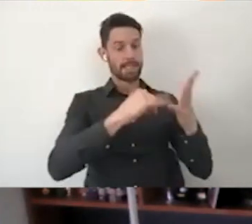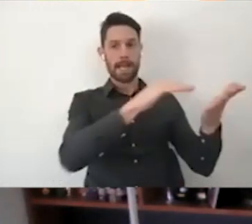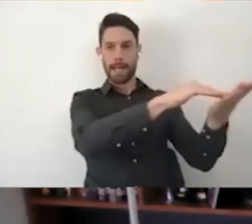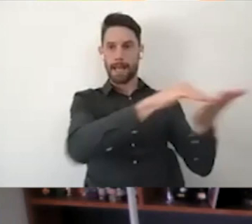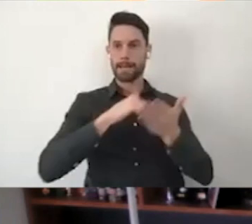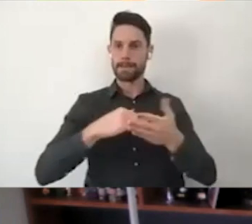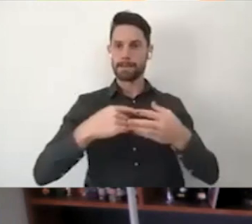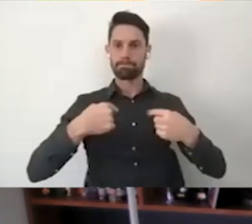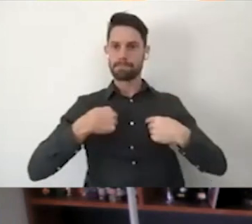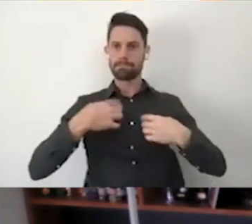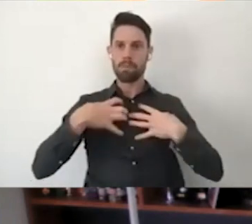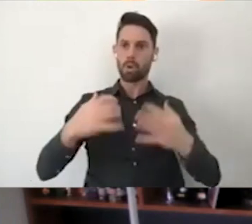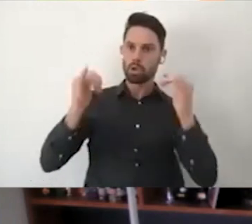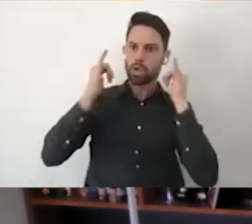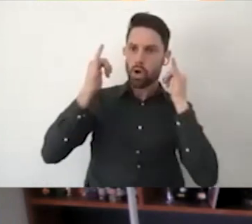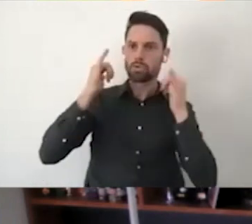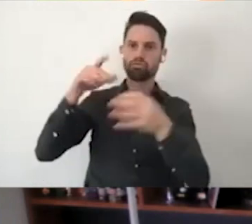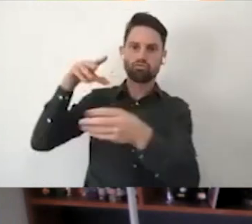on the social aspect of disability.